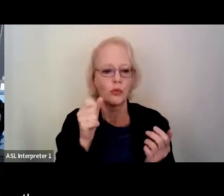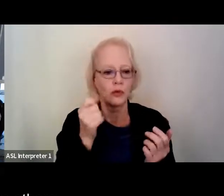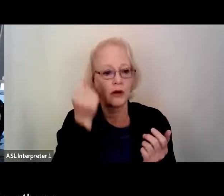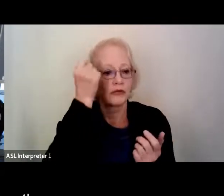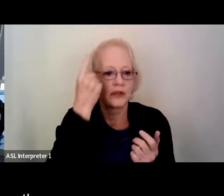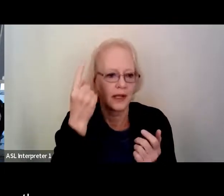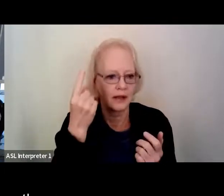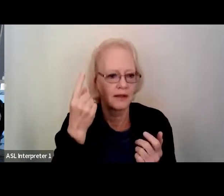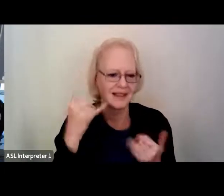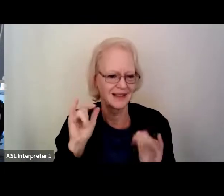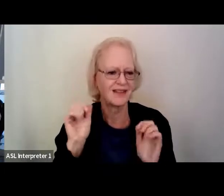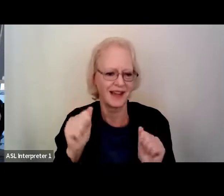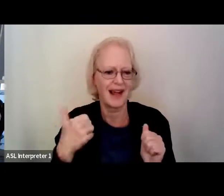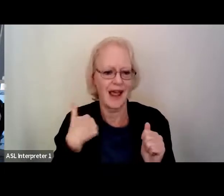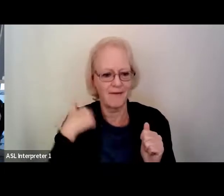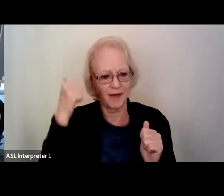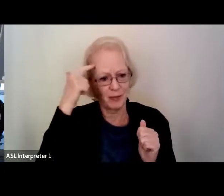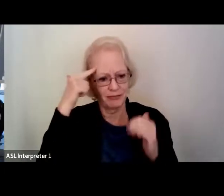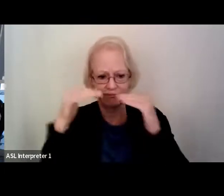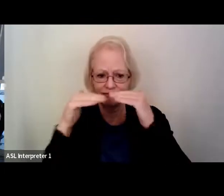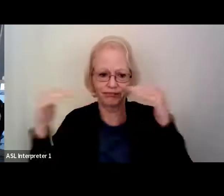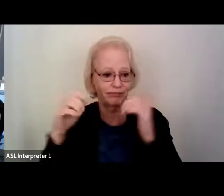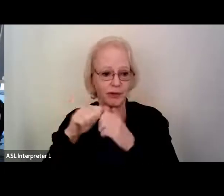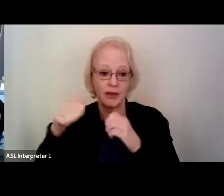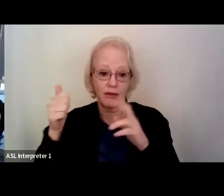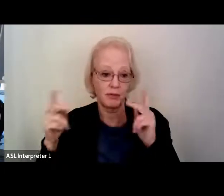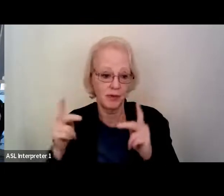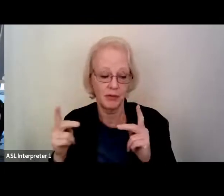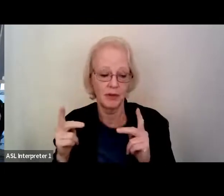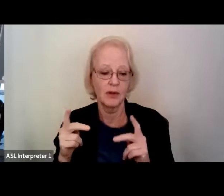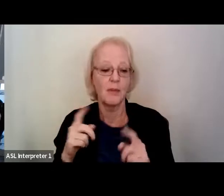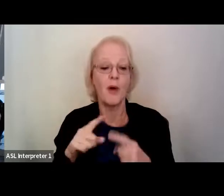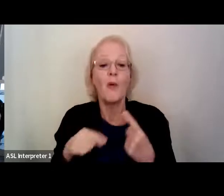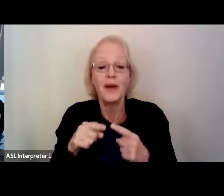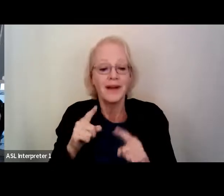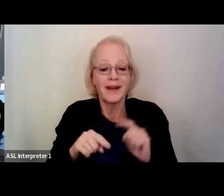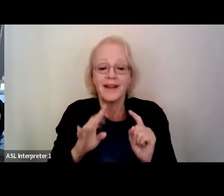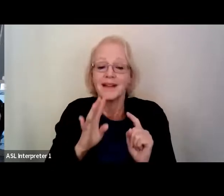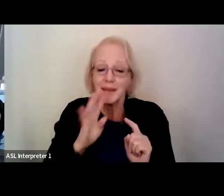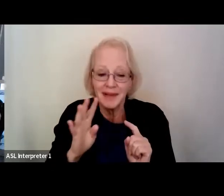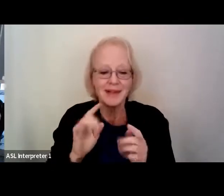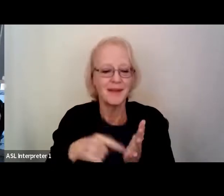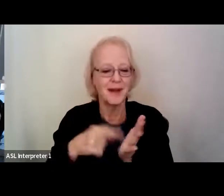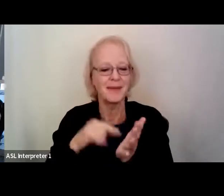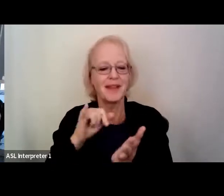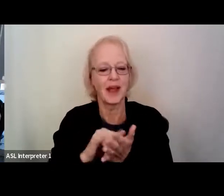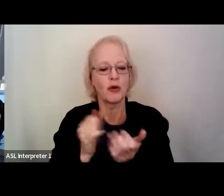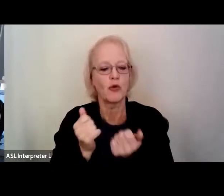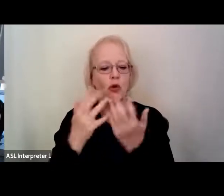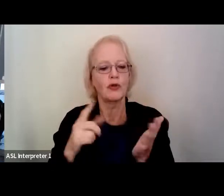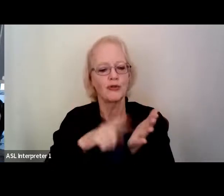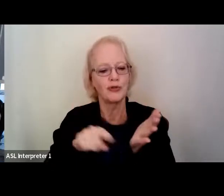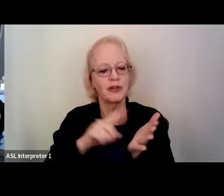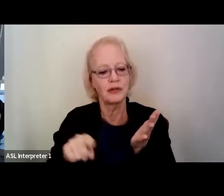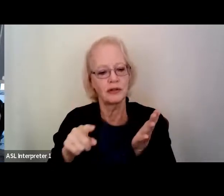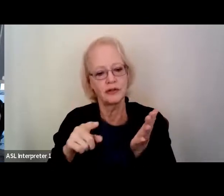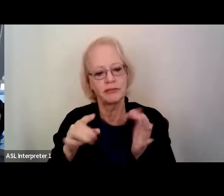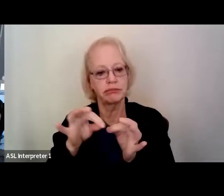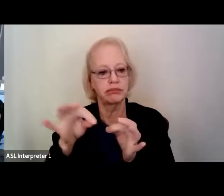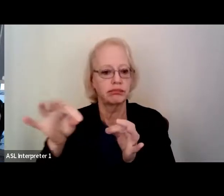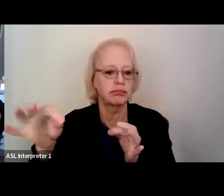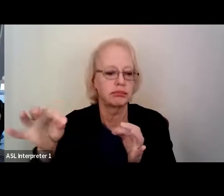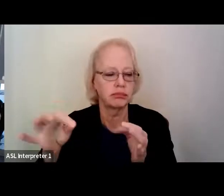level similar to others. And I think these things have also slowed down this type of research where someone's unable to communicate.